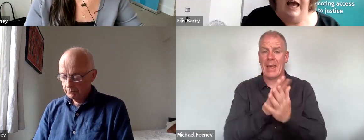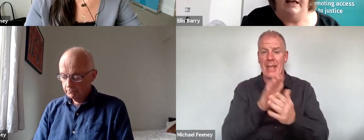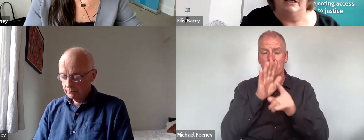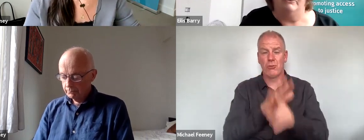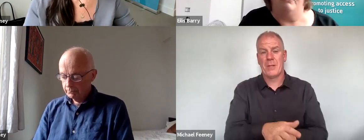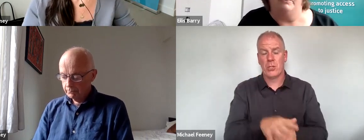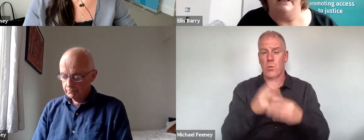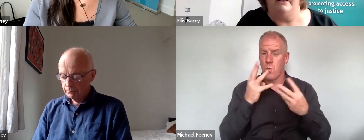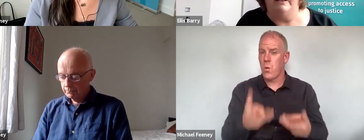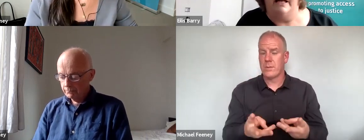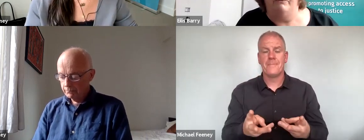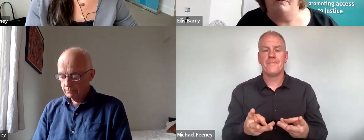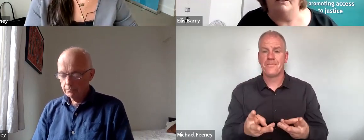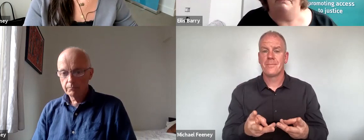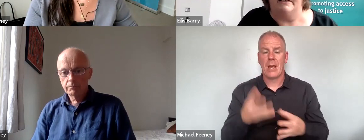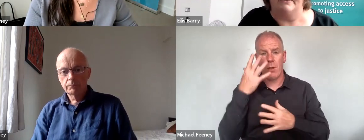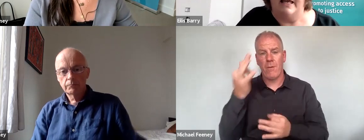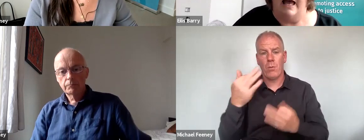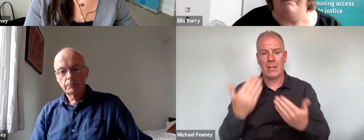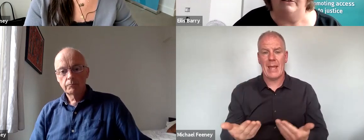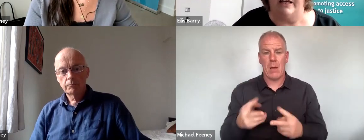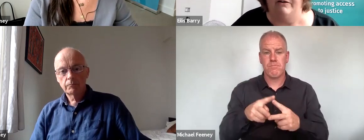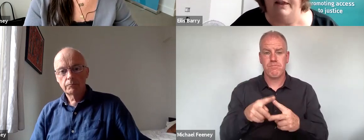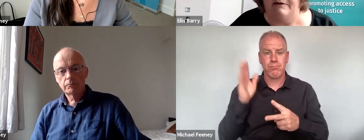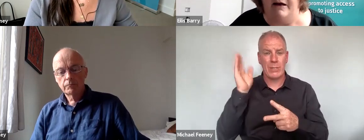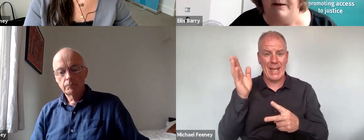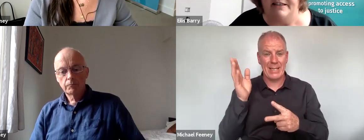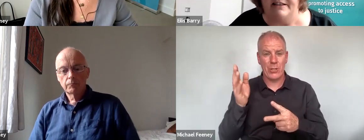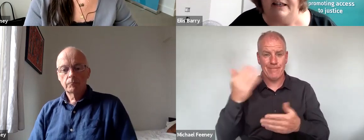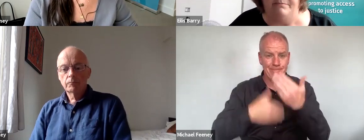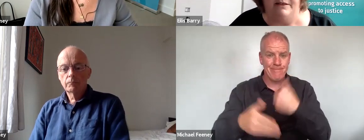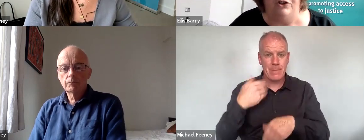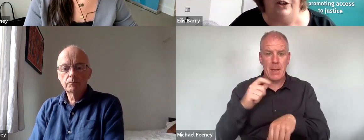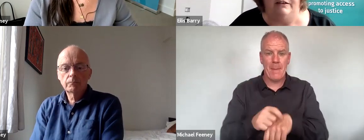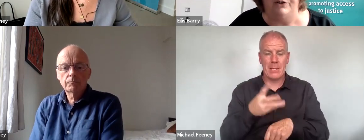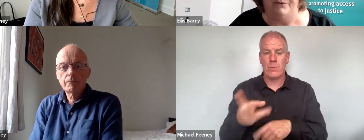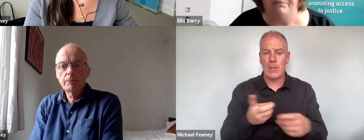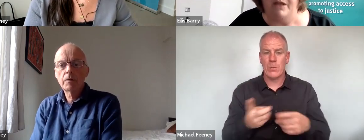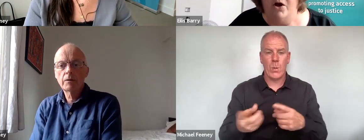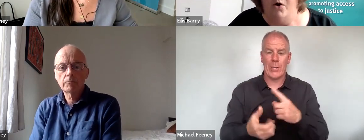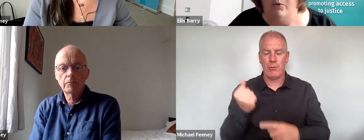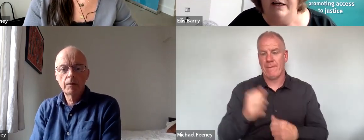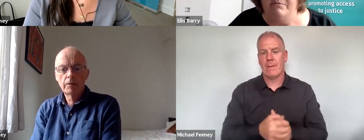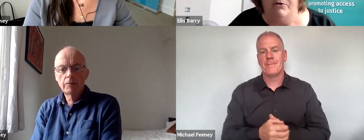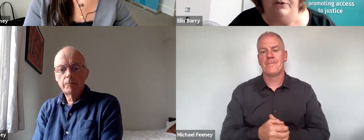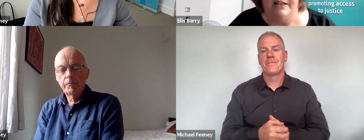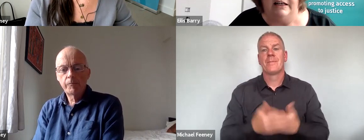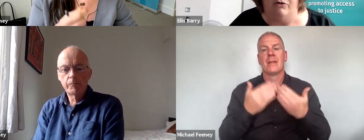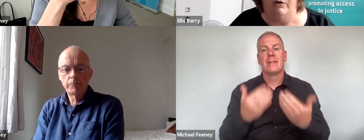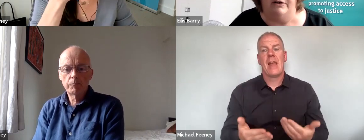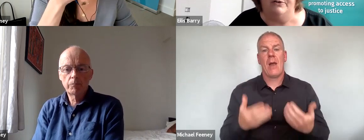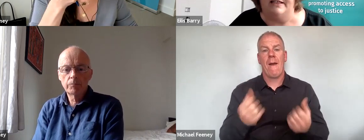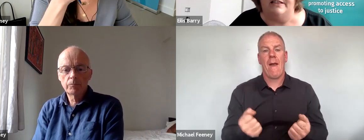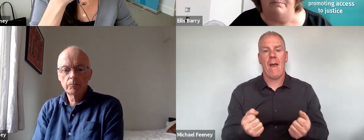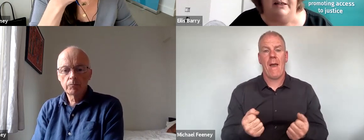and I look forward to hearing now from our speakers about how best that can be achieved. We'll now move to